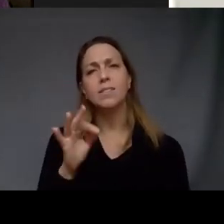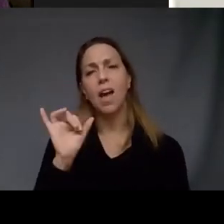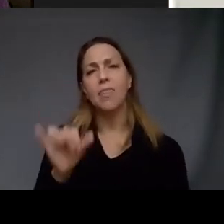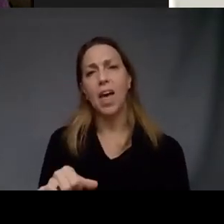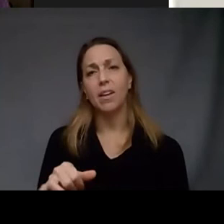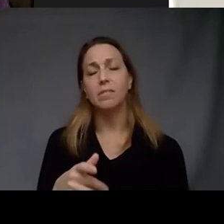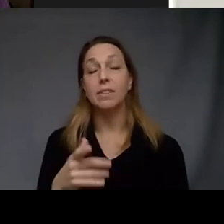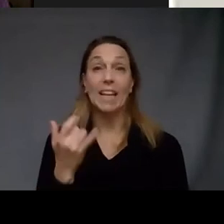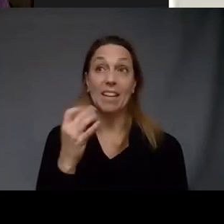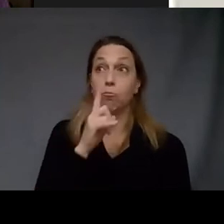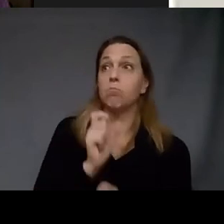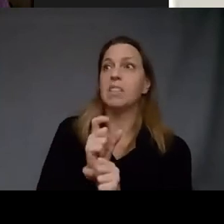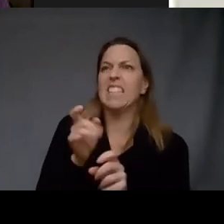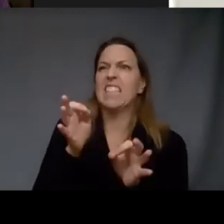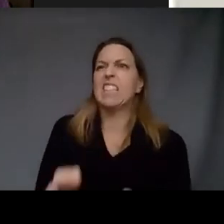was a decision